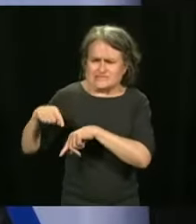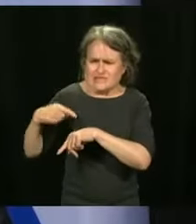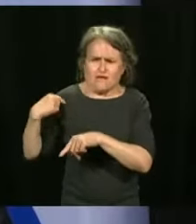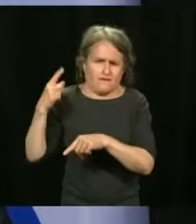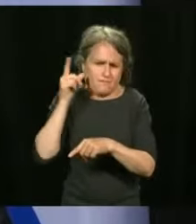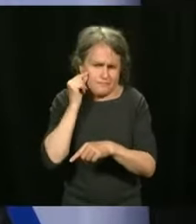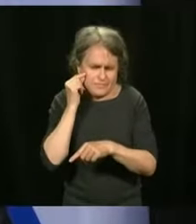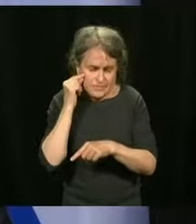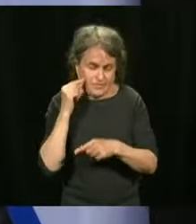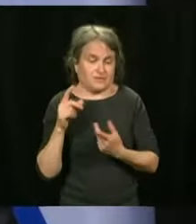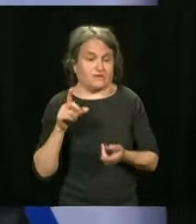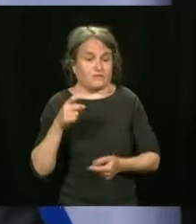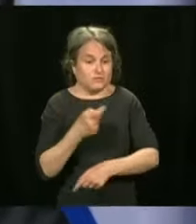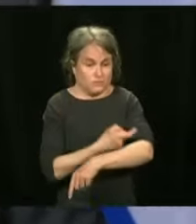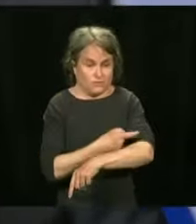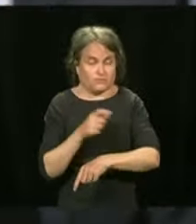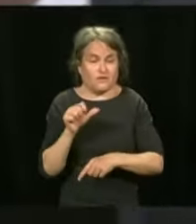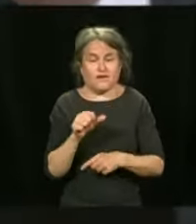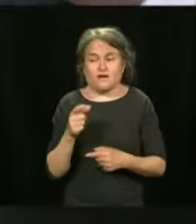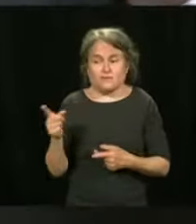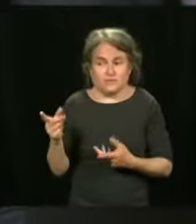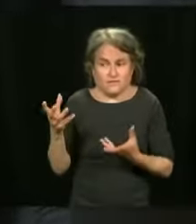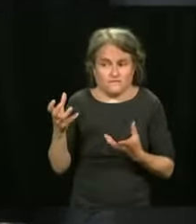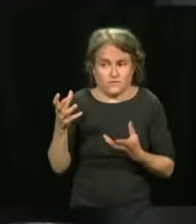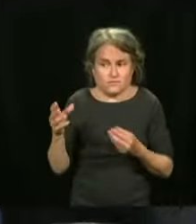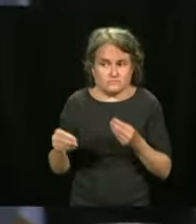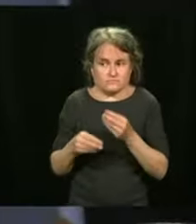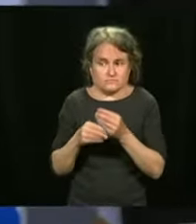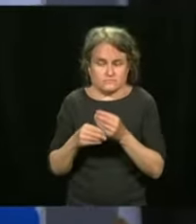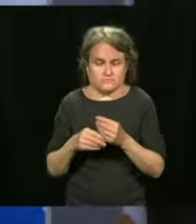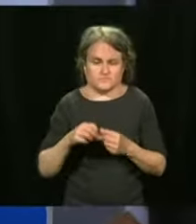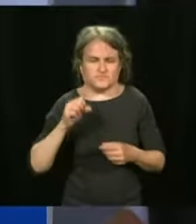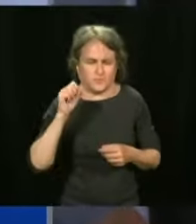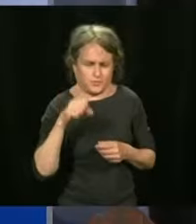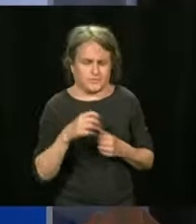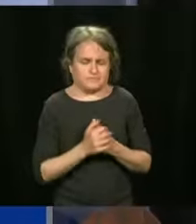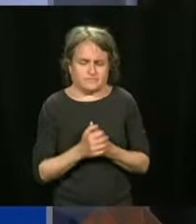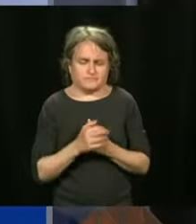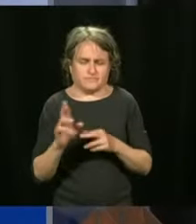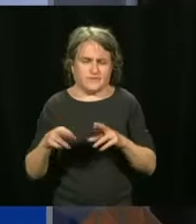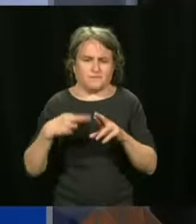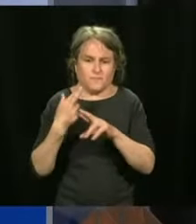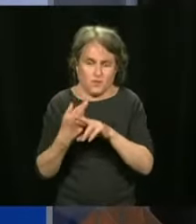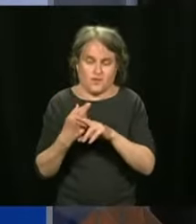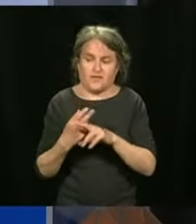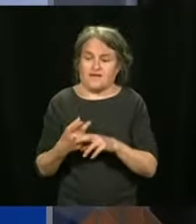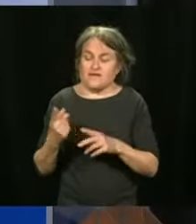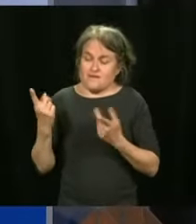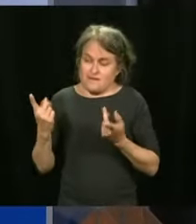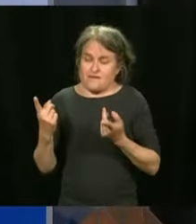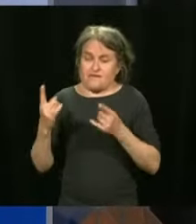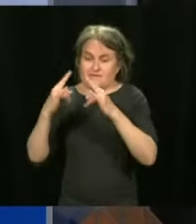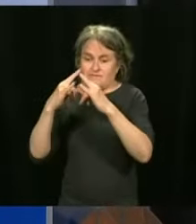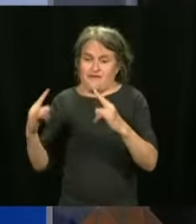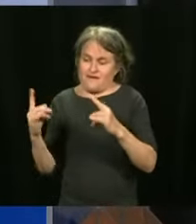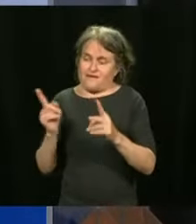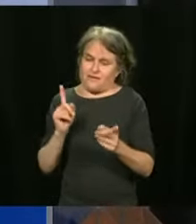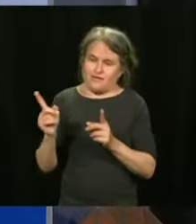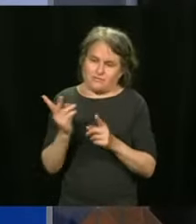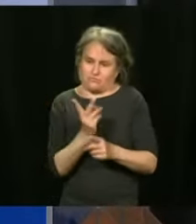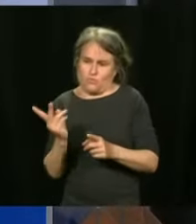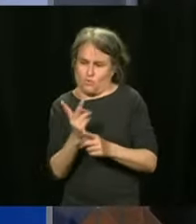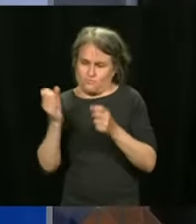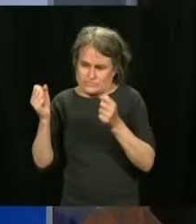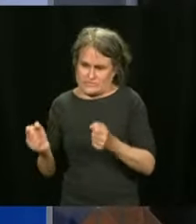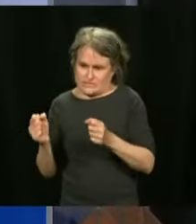Well, we have to understand that we consider that first of all, the day camps or the sleepaway camps, people sleep